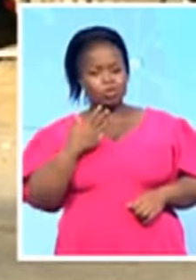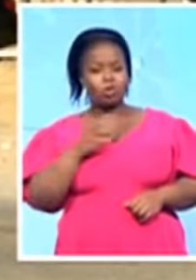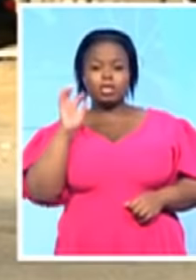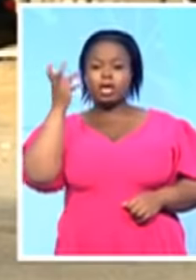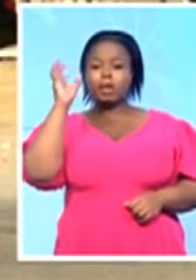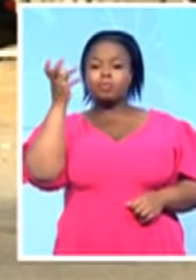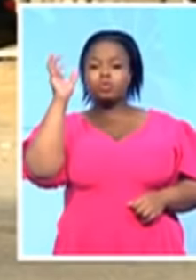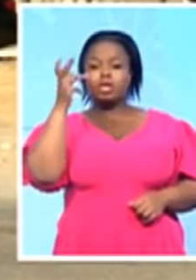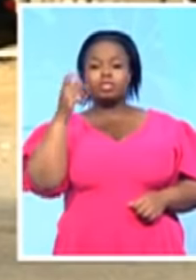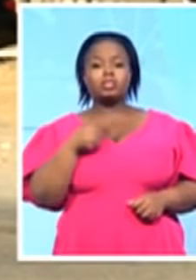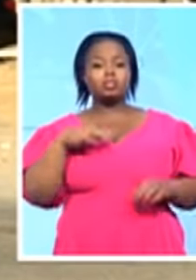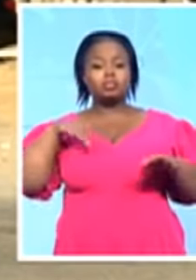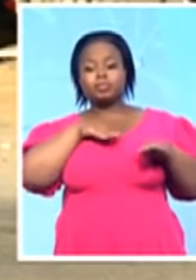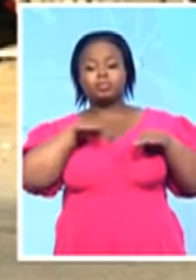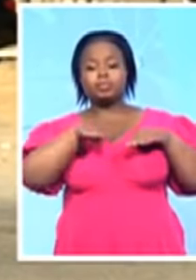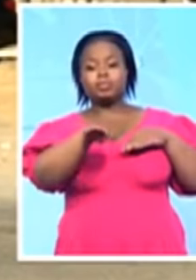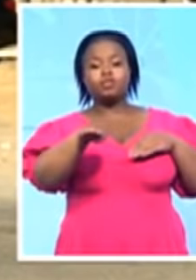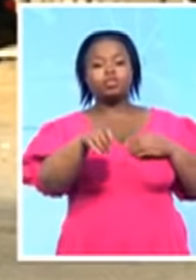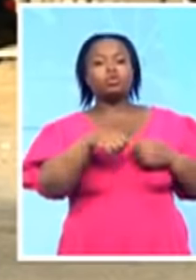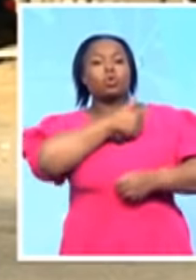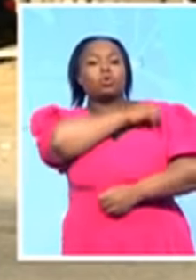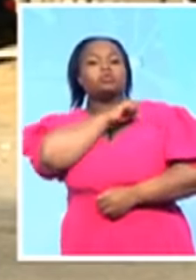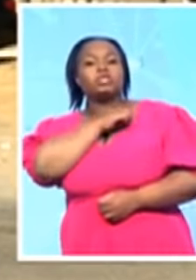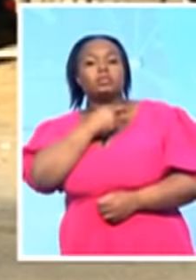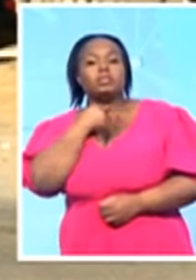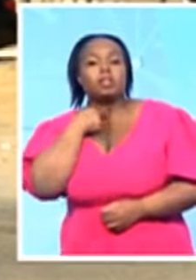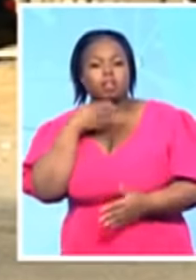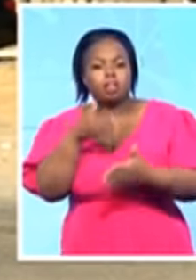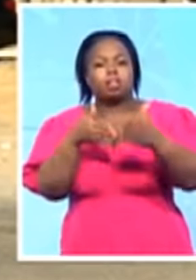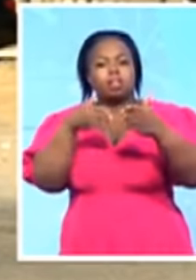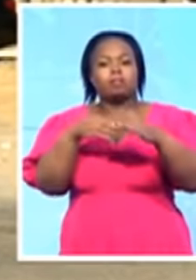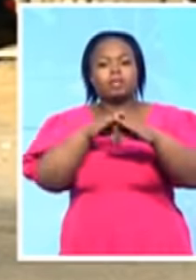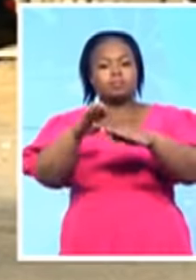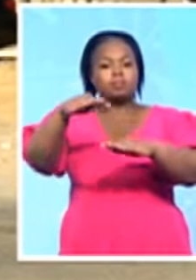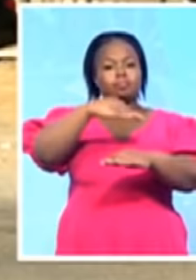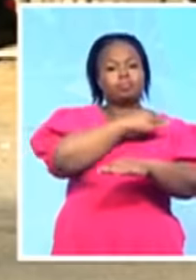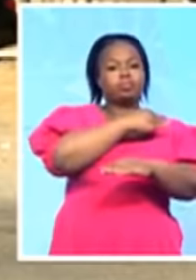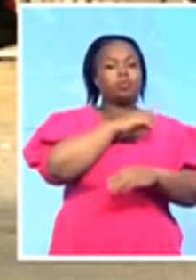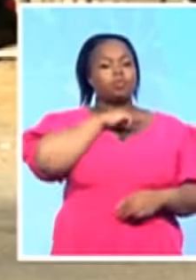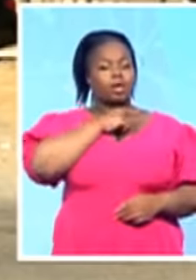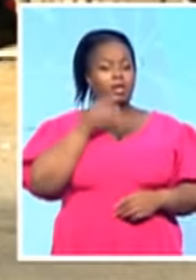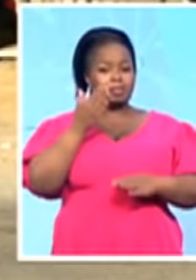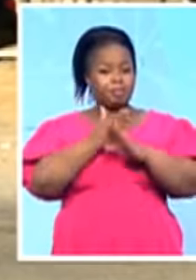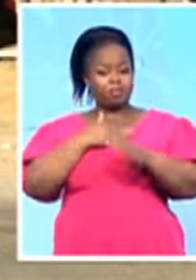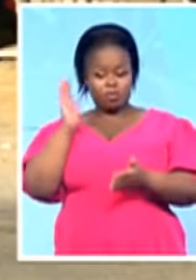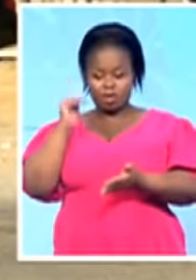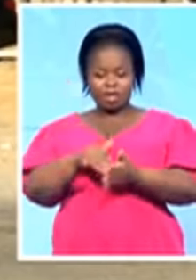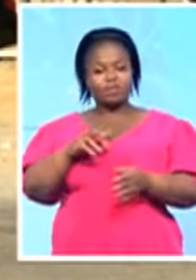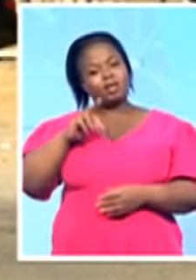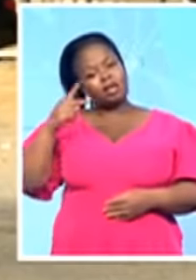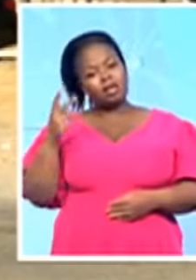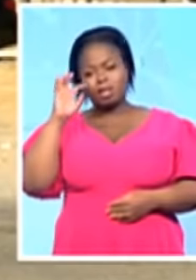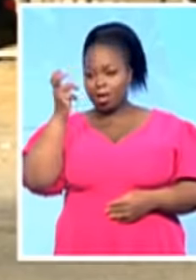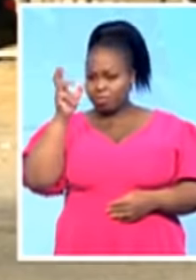hospitals, having to turn away. In fact, where we were, just before coming to you now, another ambulance, again, was also first